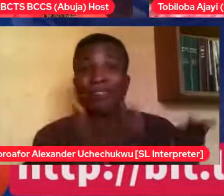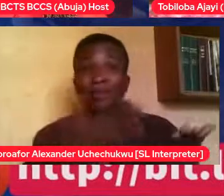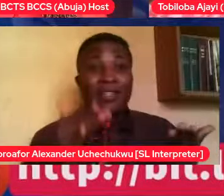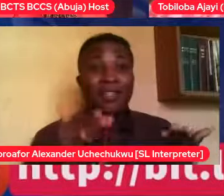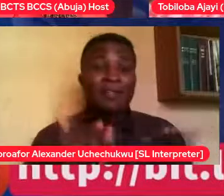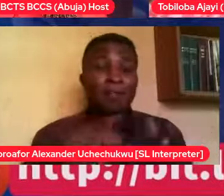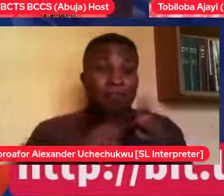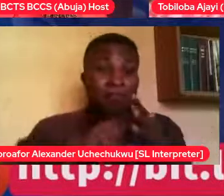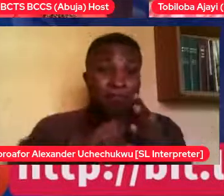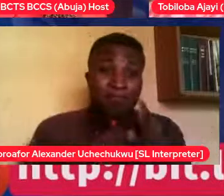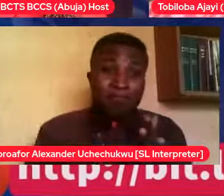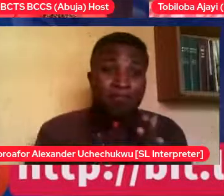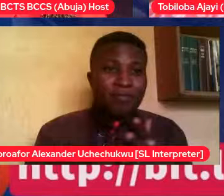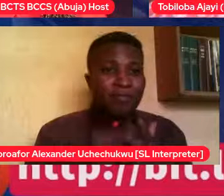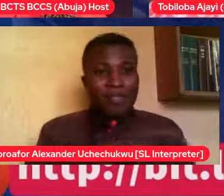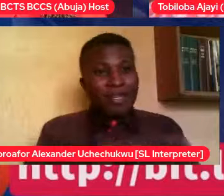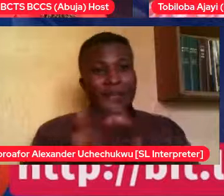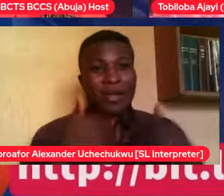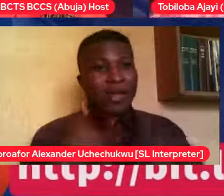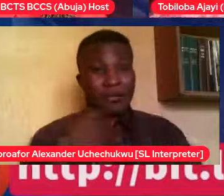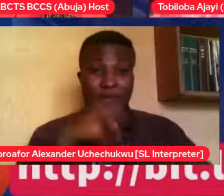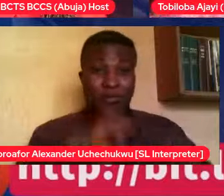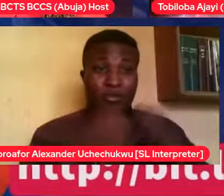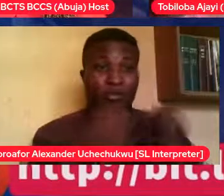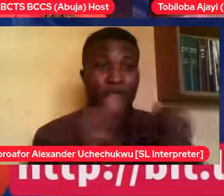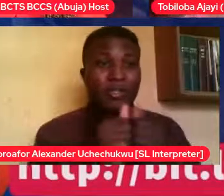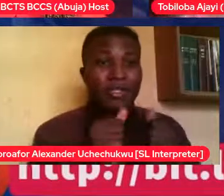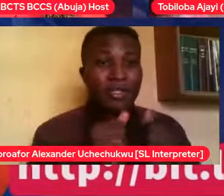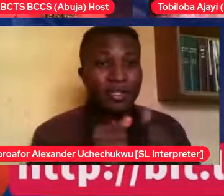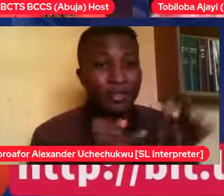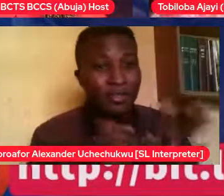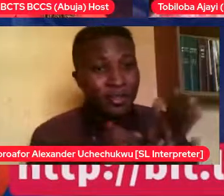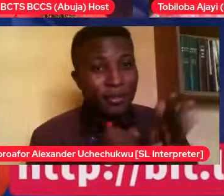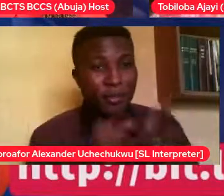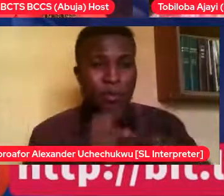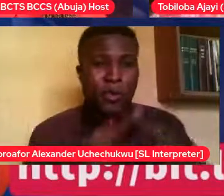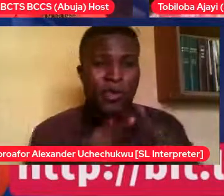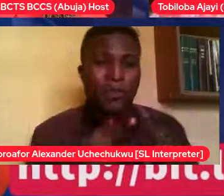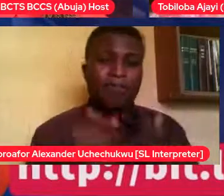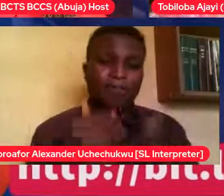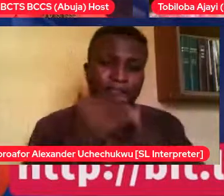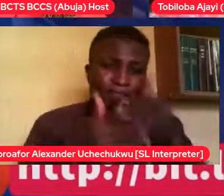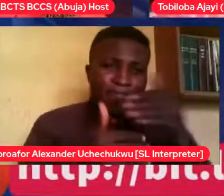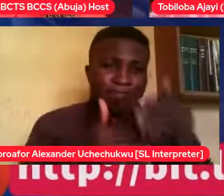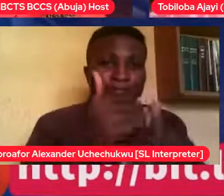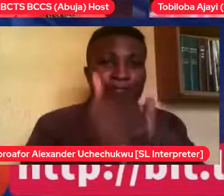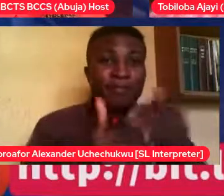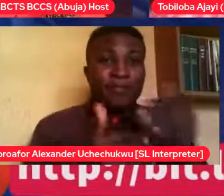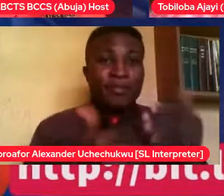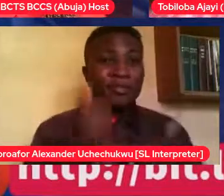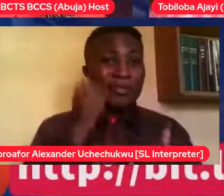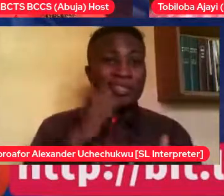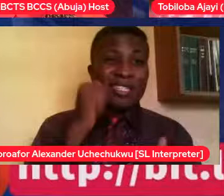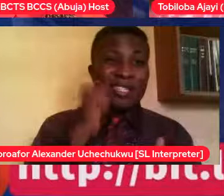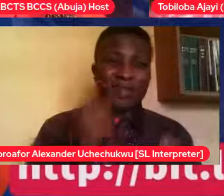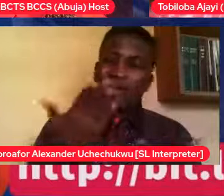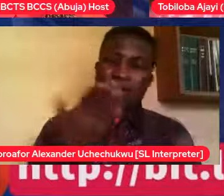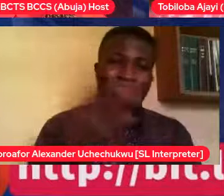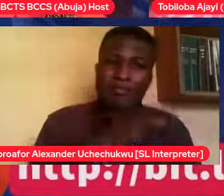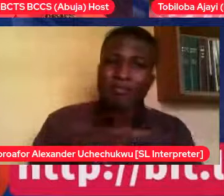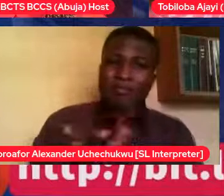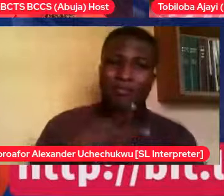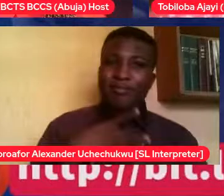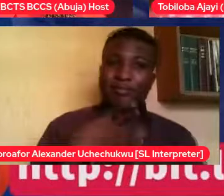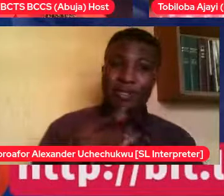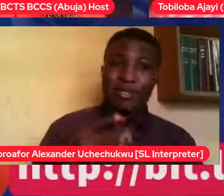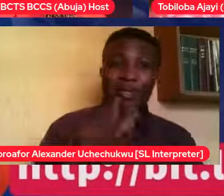girls could not relate with it. And some of them may not have been prepared for it also at the time. So he was always getting into trouble. You know, they'll call